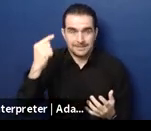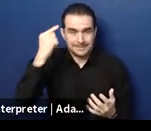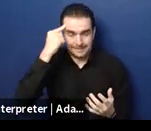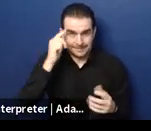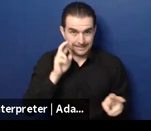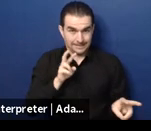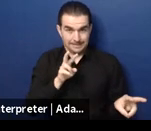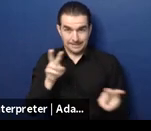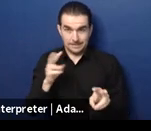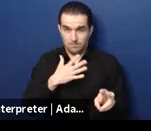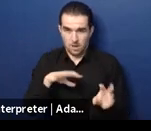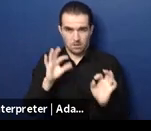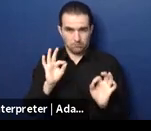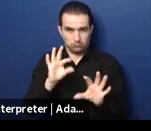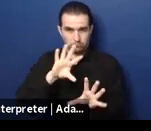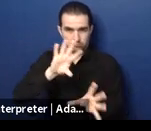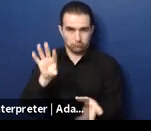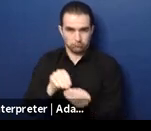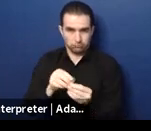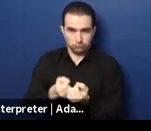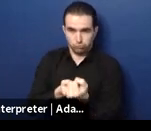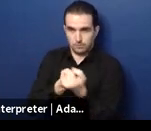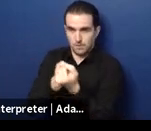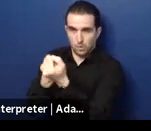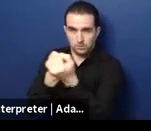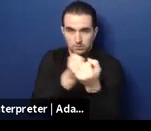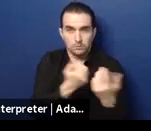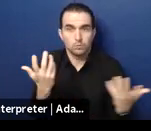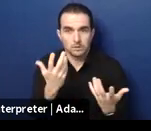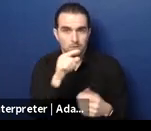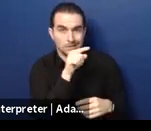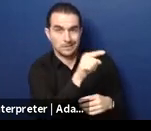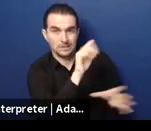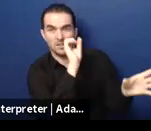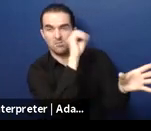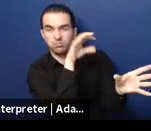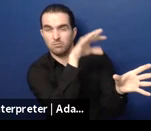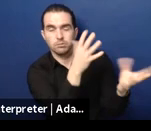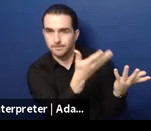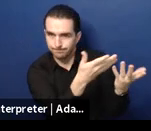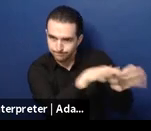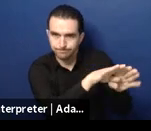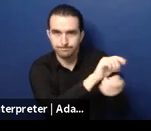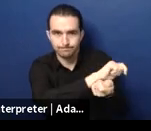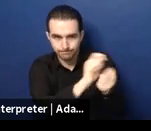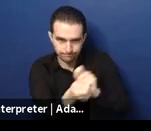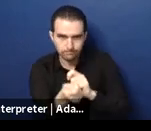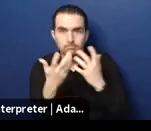other countries that I've noted here on the screen. So there is some good practice that we can draw upon.